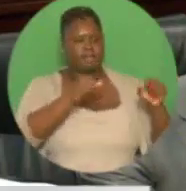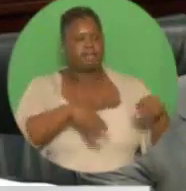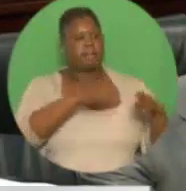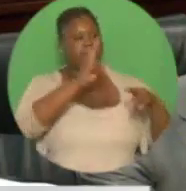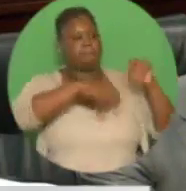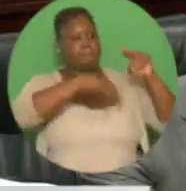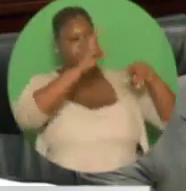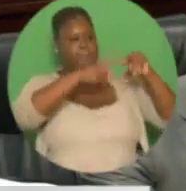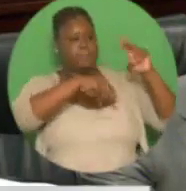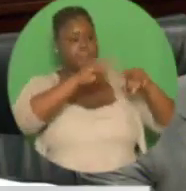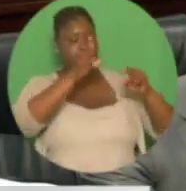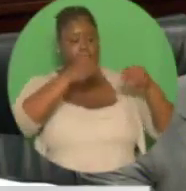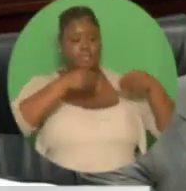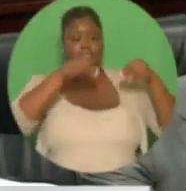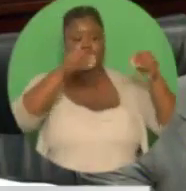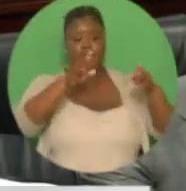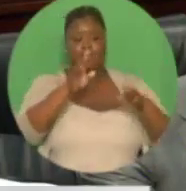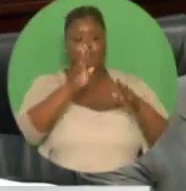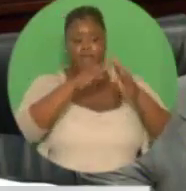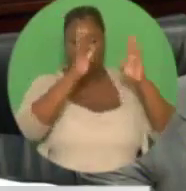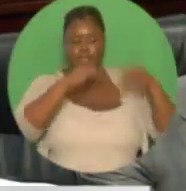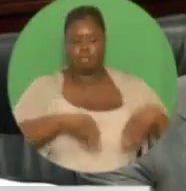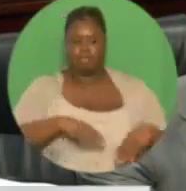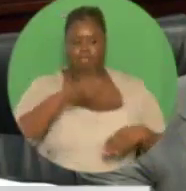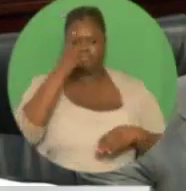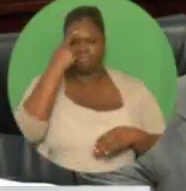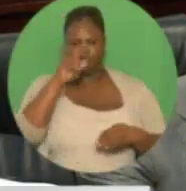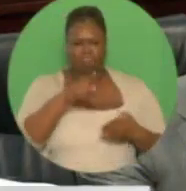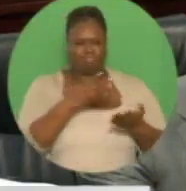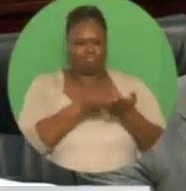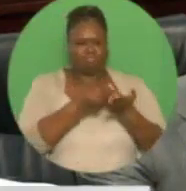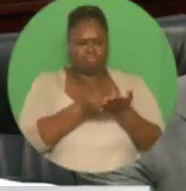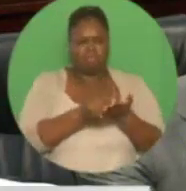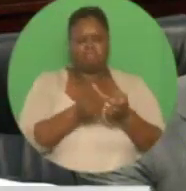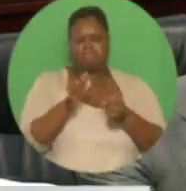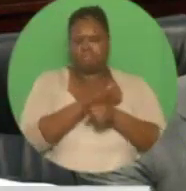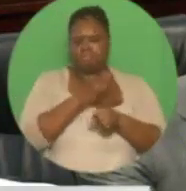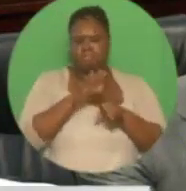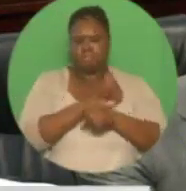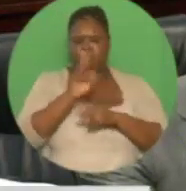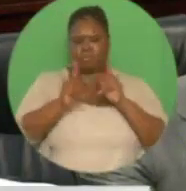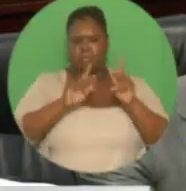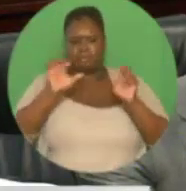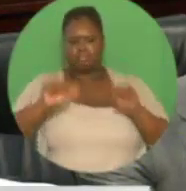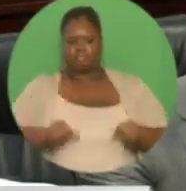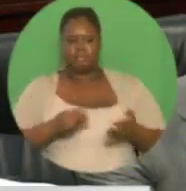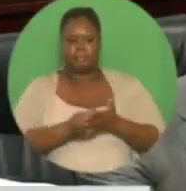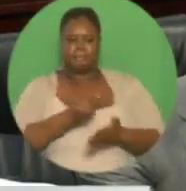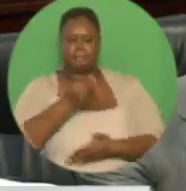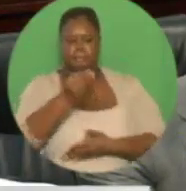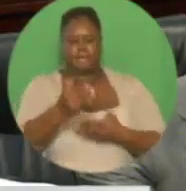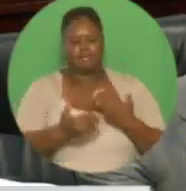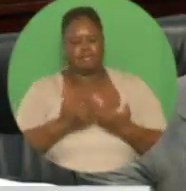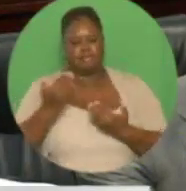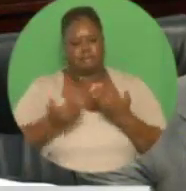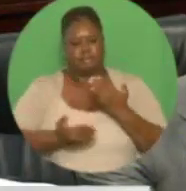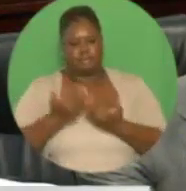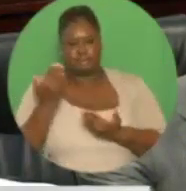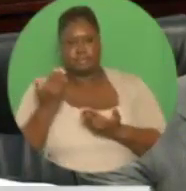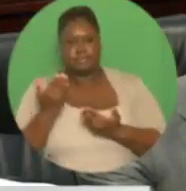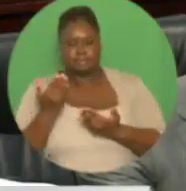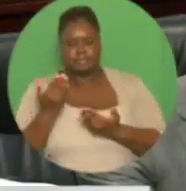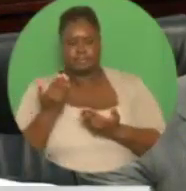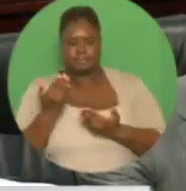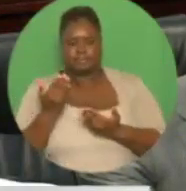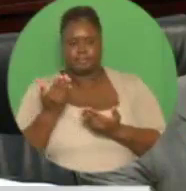available to any person, developer, or contractor who wishes to grow and has demonstrated an ability to finance, build, and sell